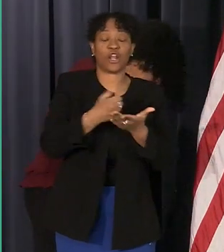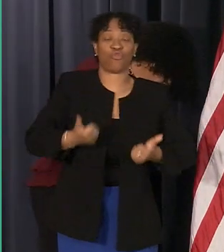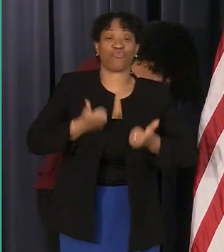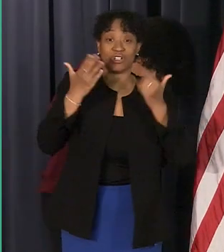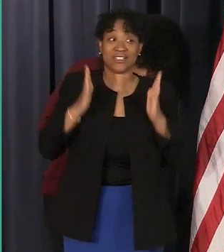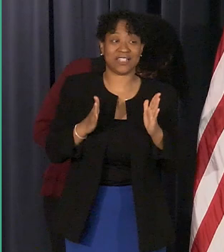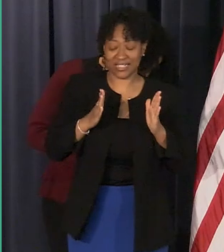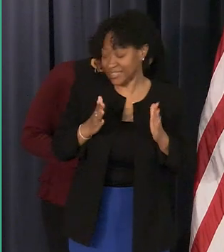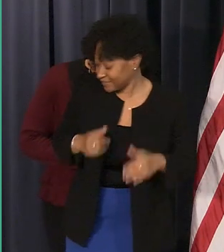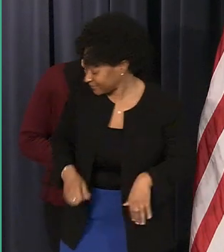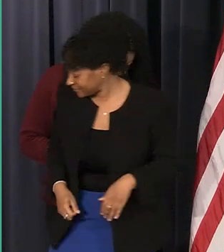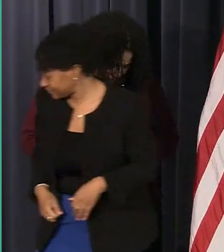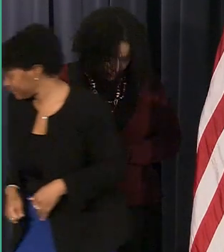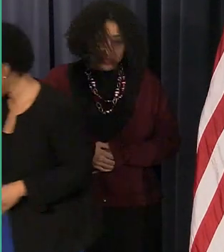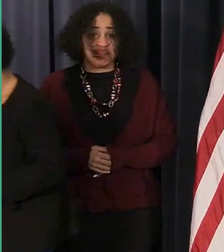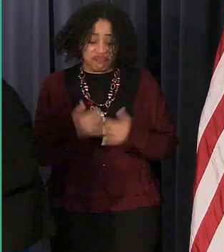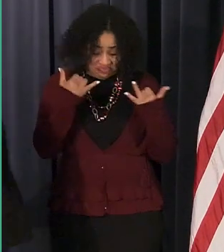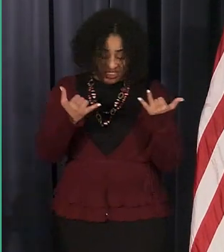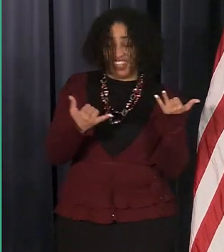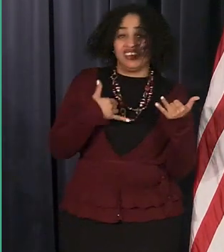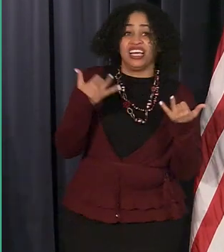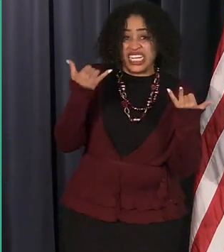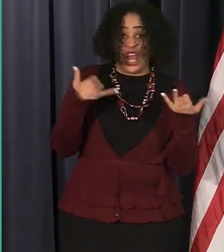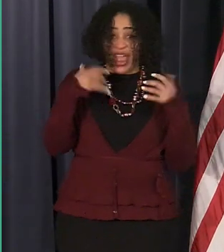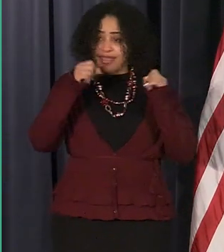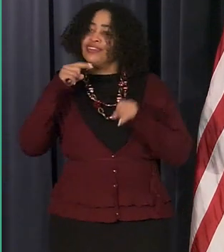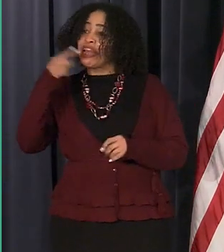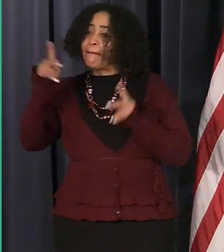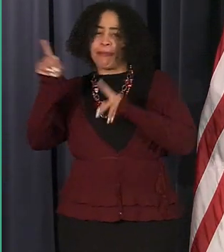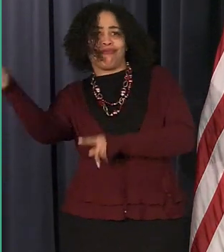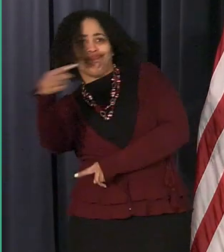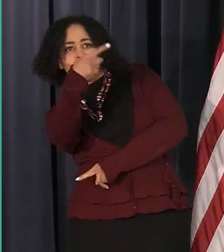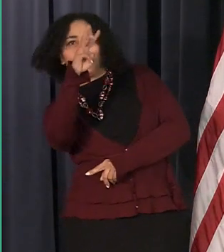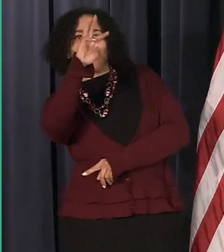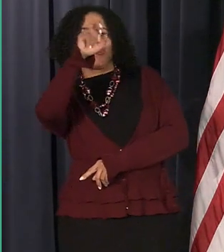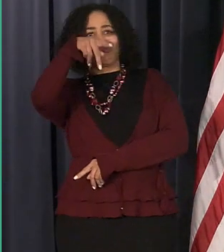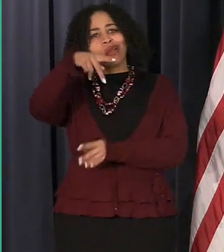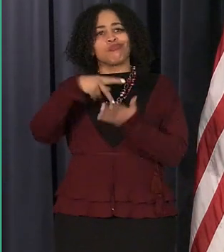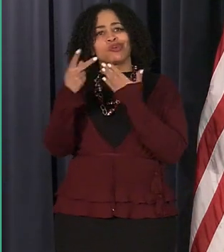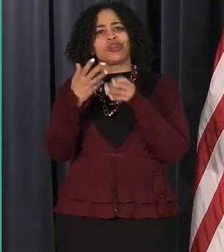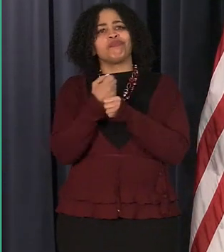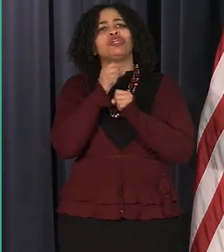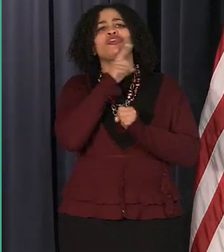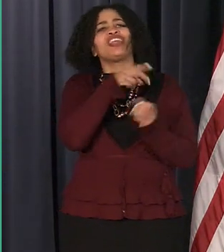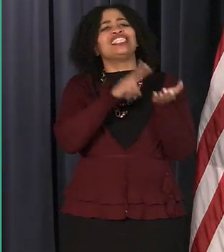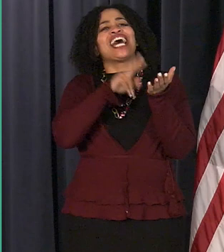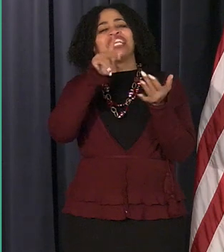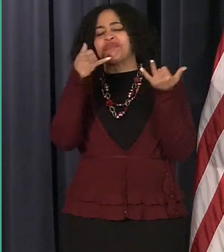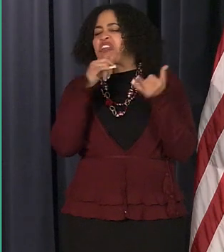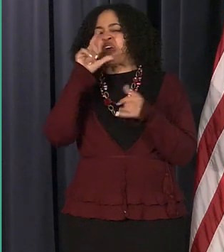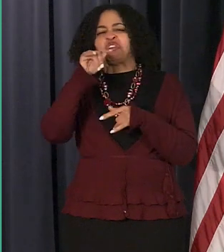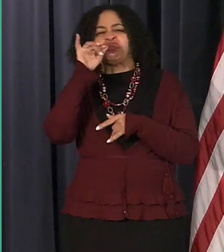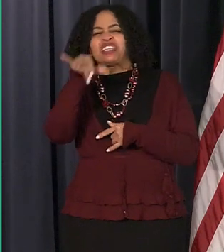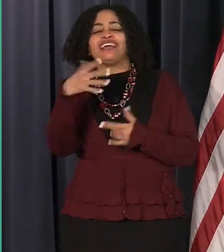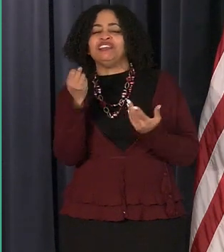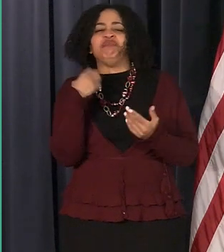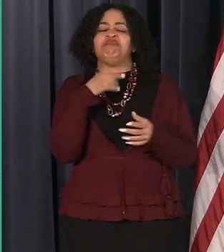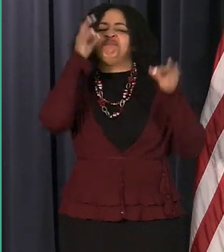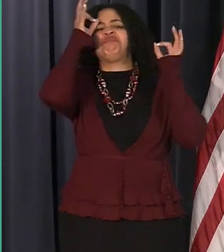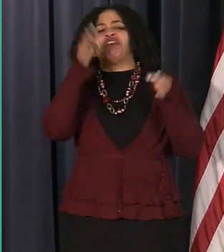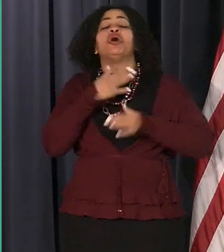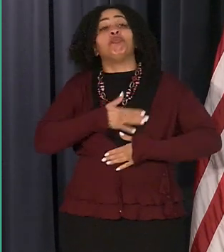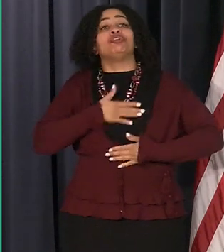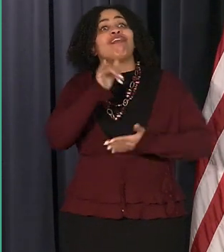glad that now i just get to direct them to the rap program and make sure they're signed up so we don't need to do that so we we definitely